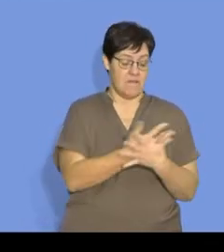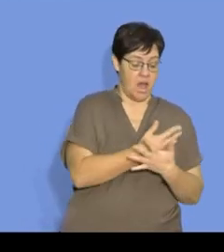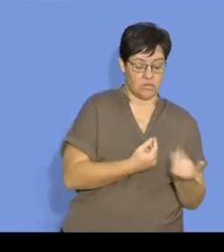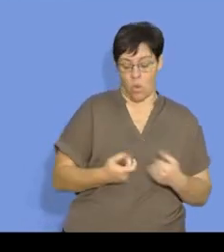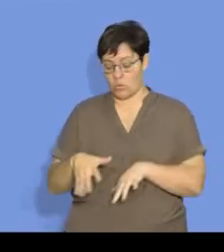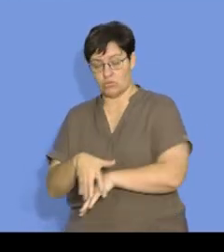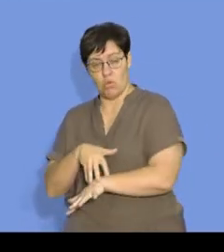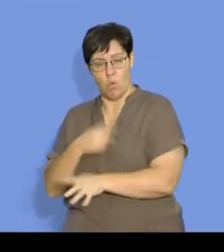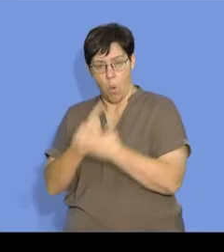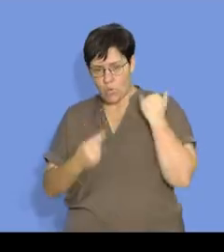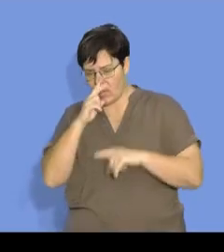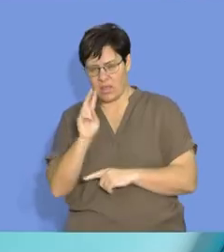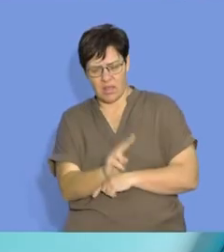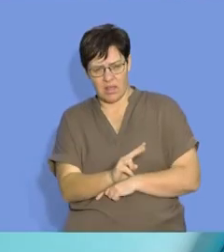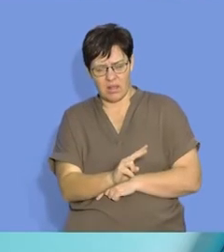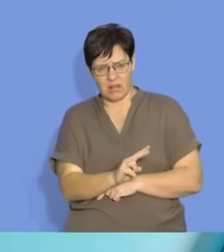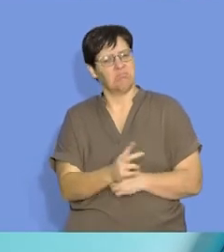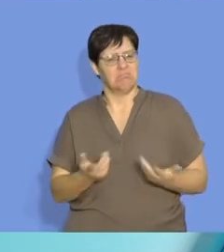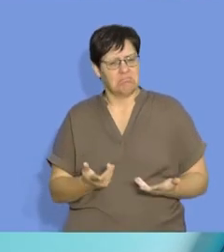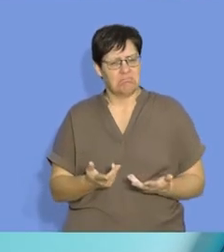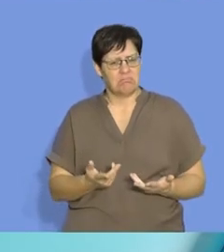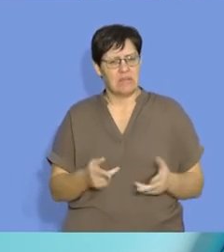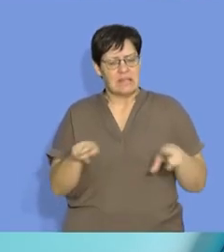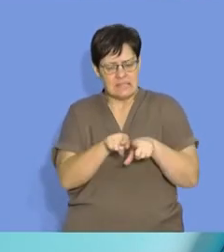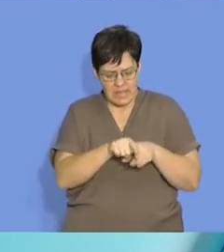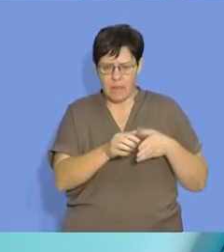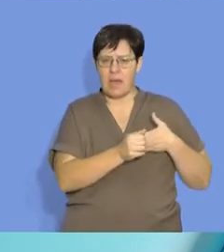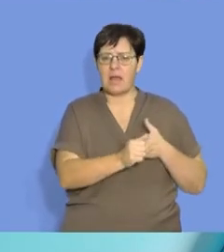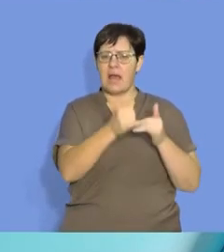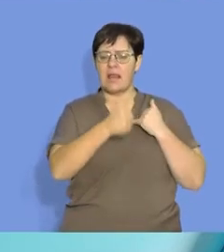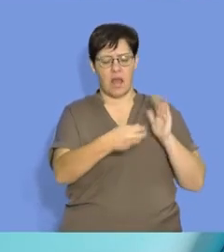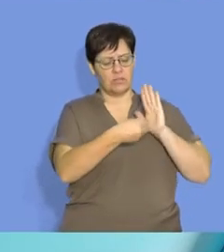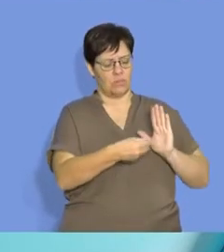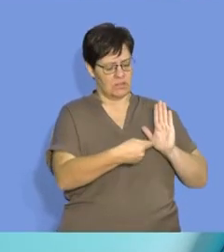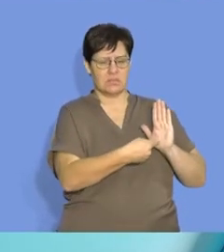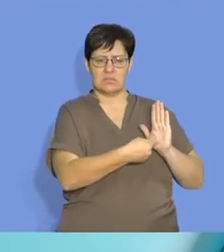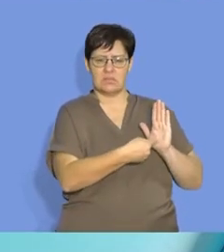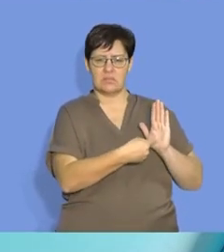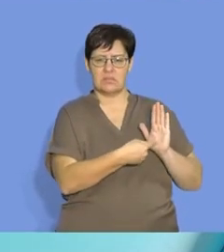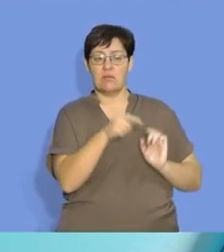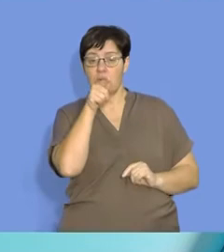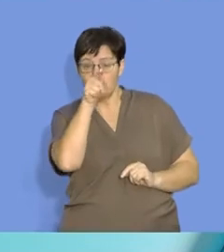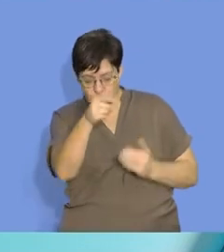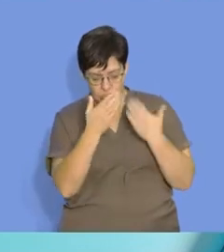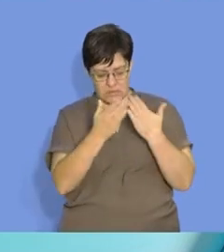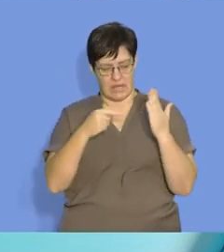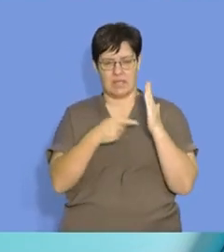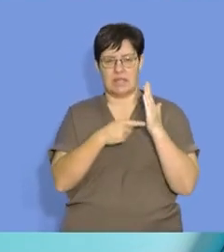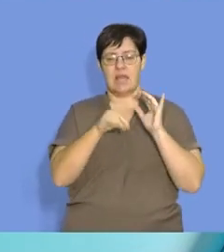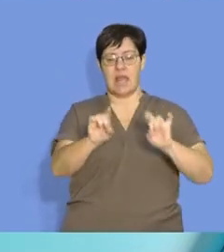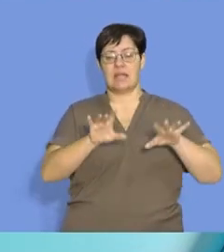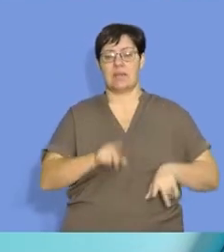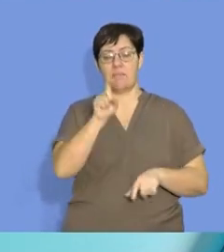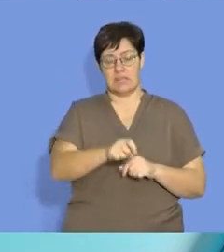or how slow the reaction is, there's also in the guidelines document, there's a definition that you must study for your